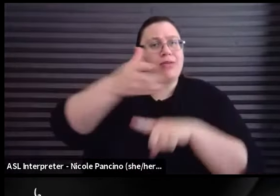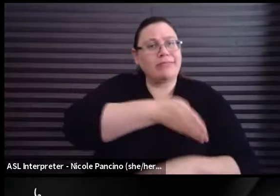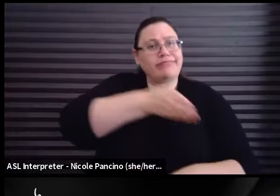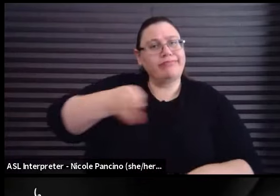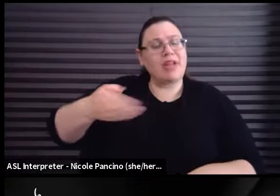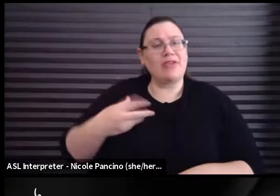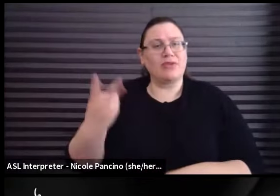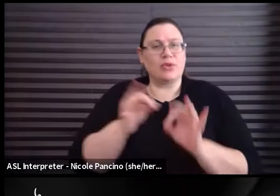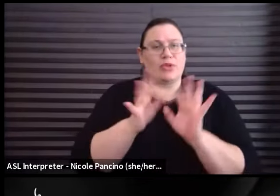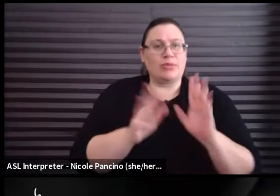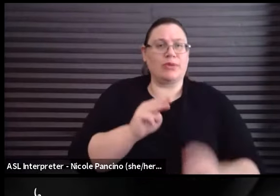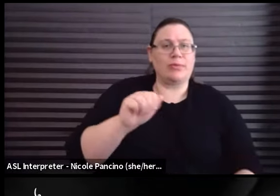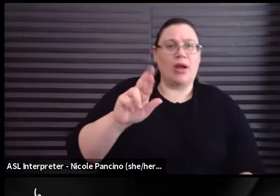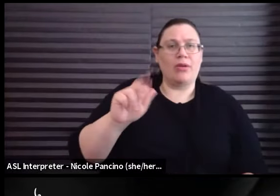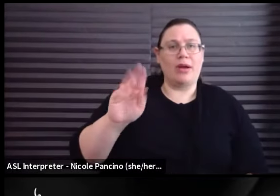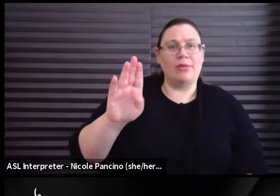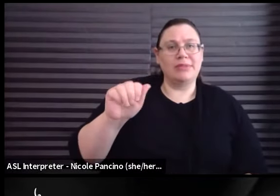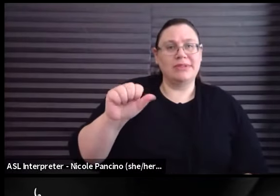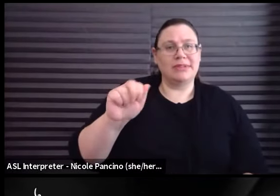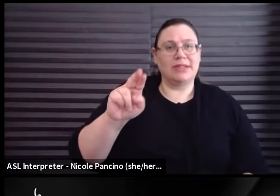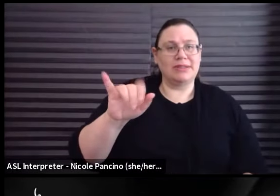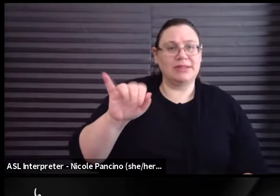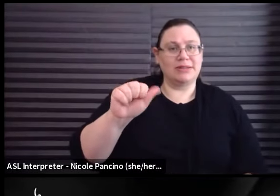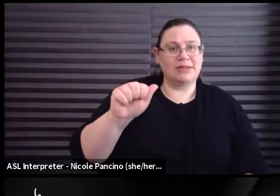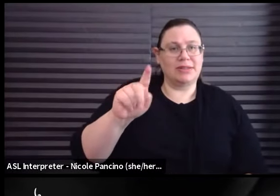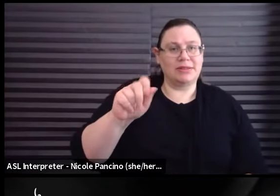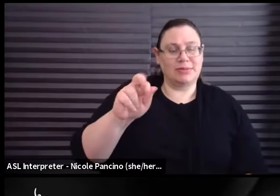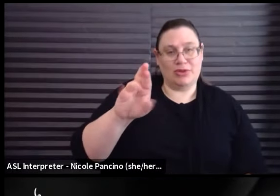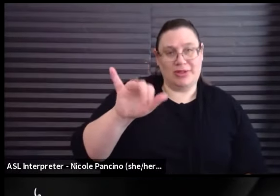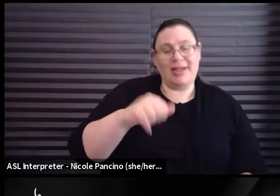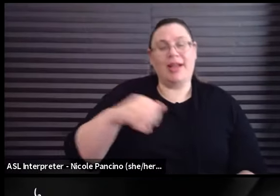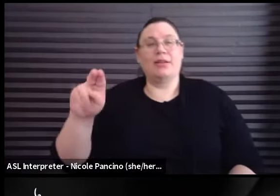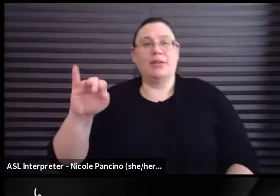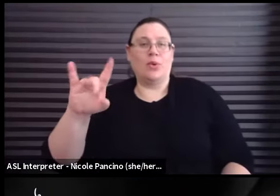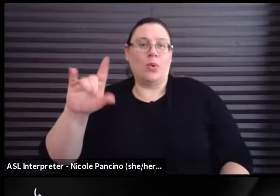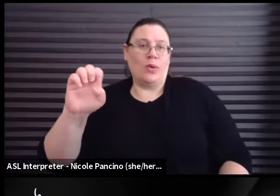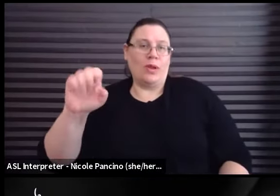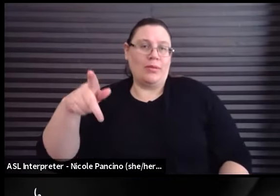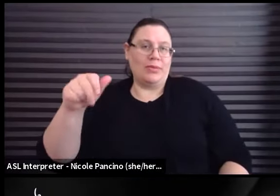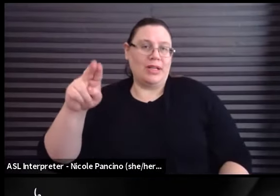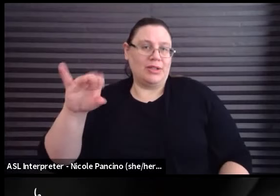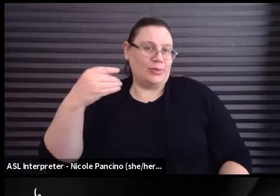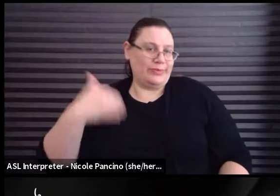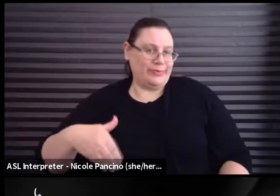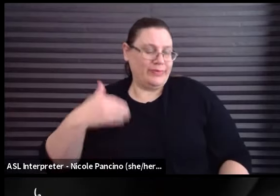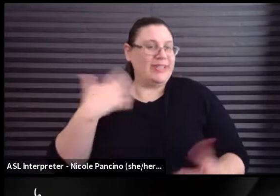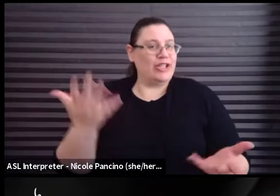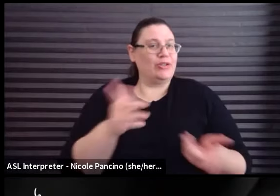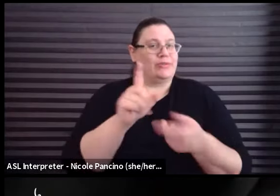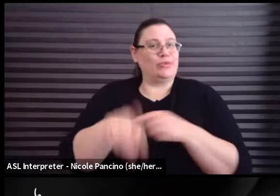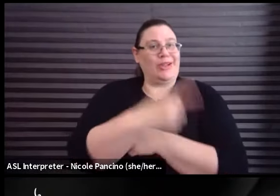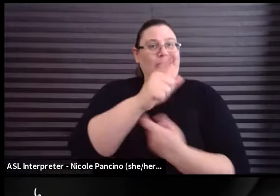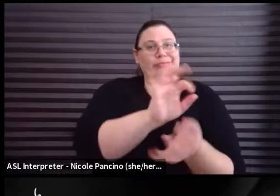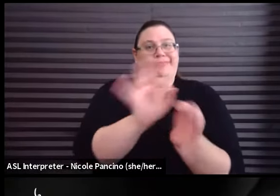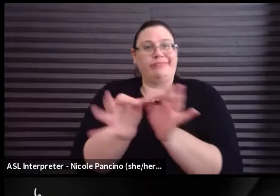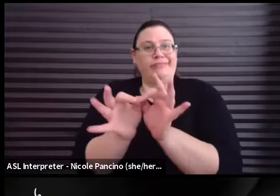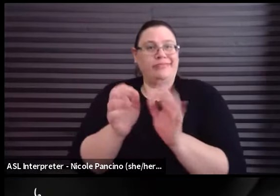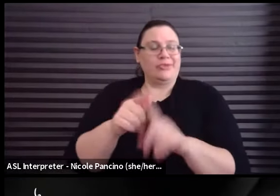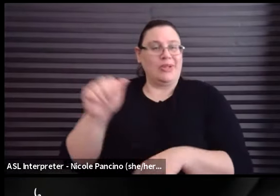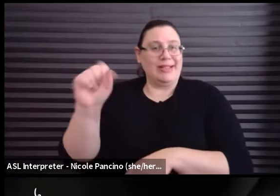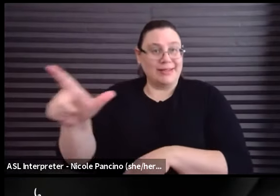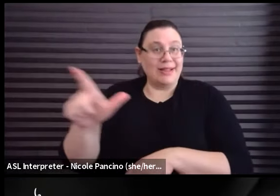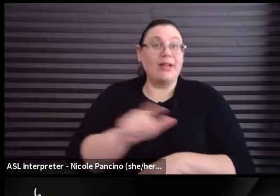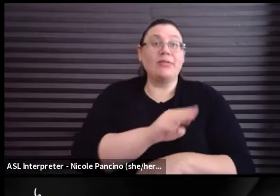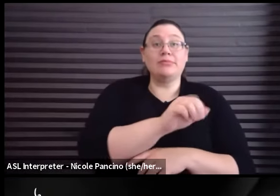Mara Bassani, Santa Maria, and Nicole Pansino, here with us today to translate into American Sign Language. Mara and Nicole